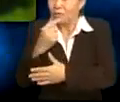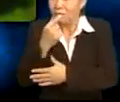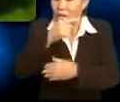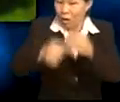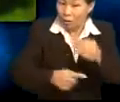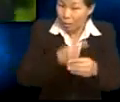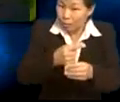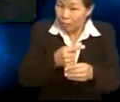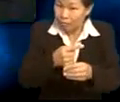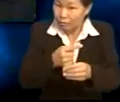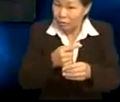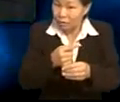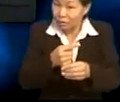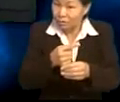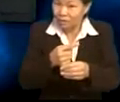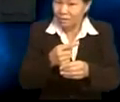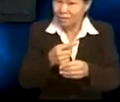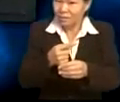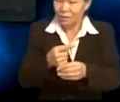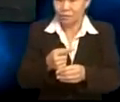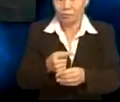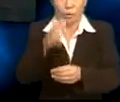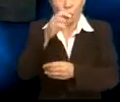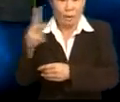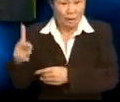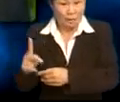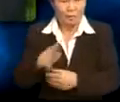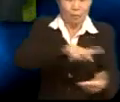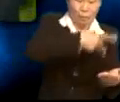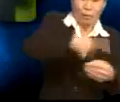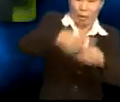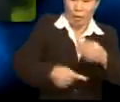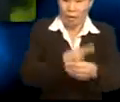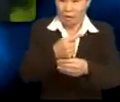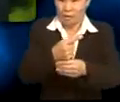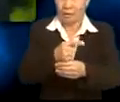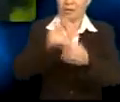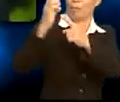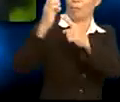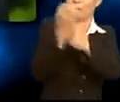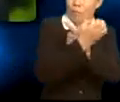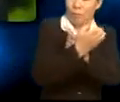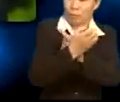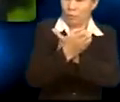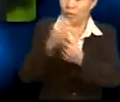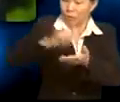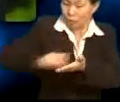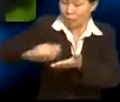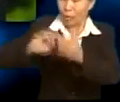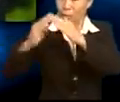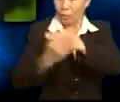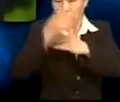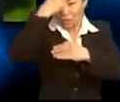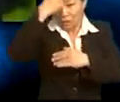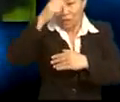tell them about the deep crew, Yasmin? Oh, okay, Jason. Well, the poem's about the environment. It was written